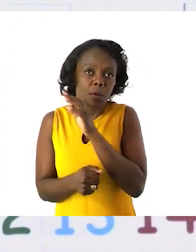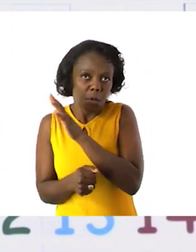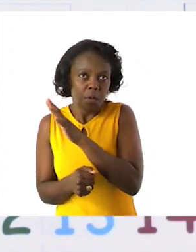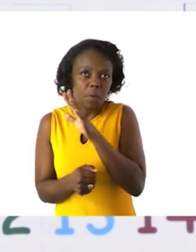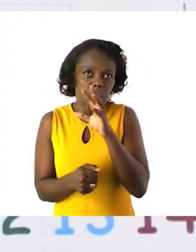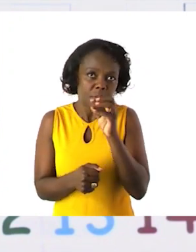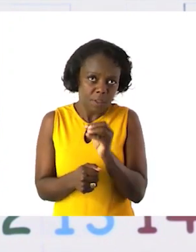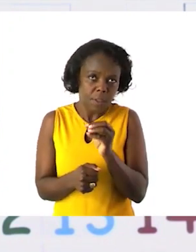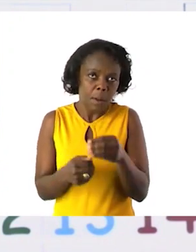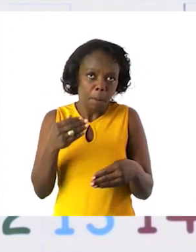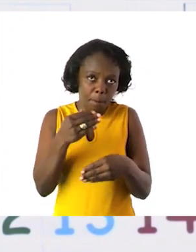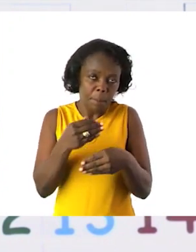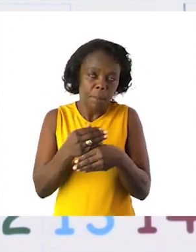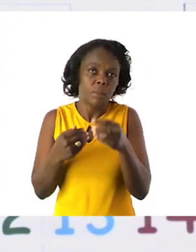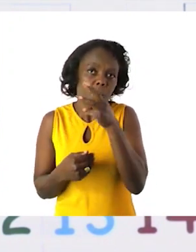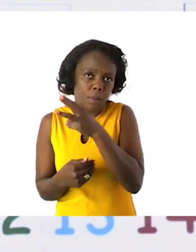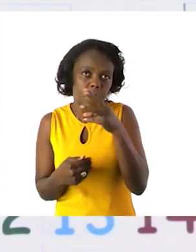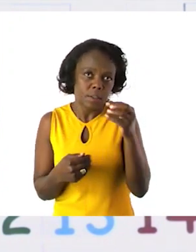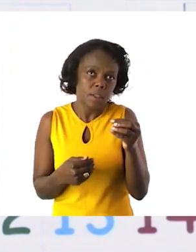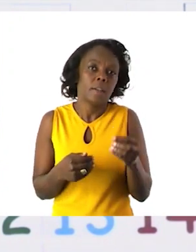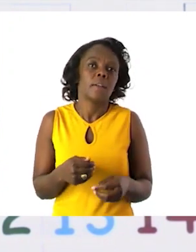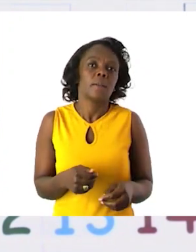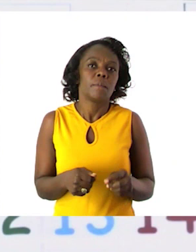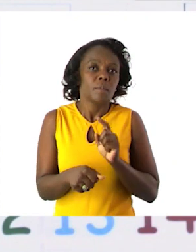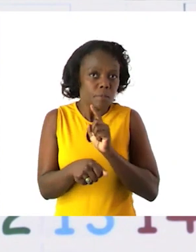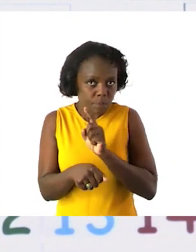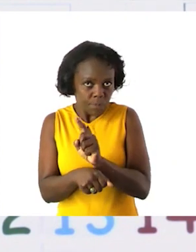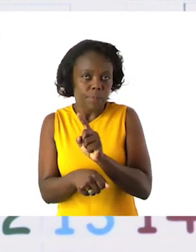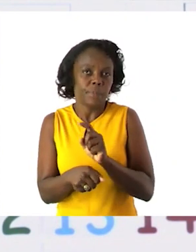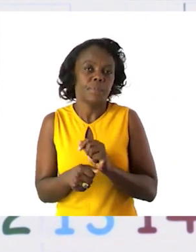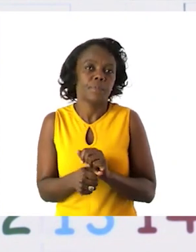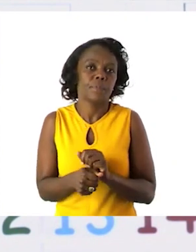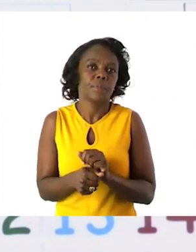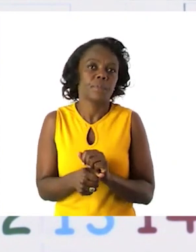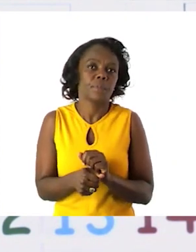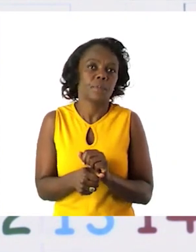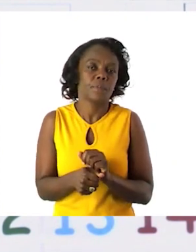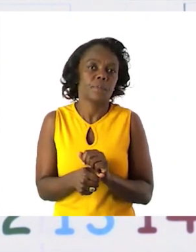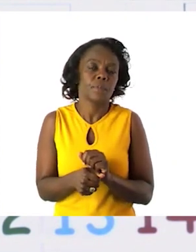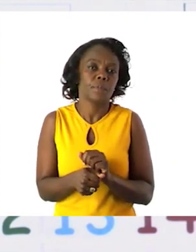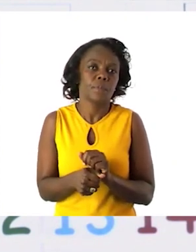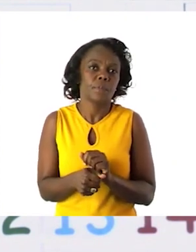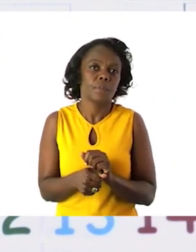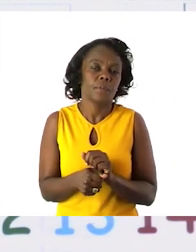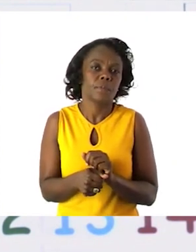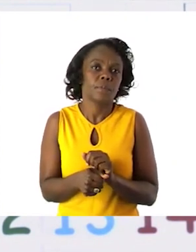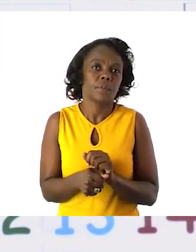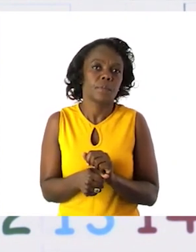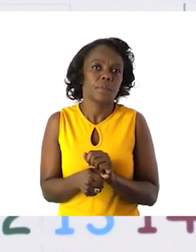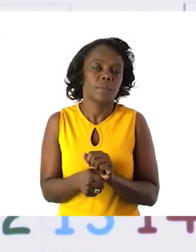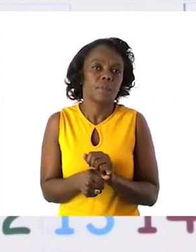and 30 first. So the next step is a 50 and a 30.